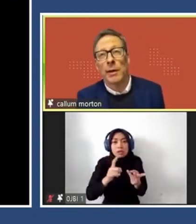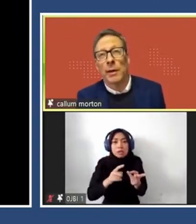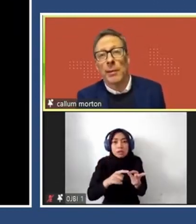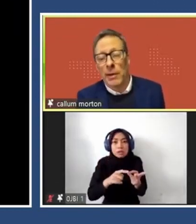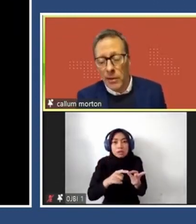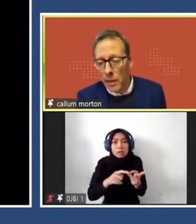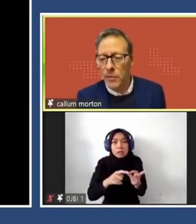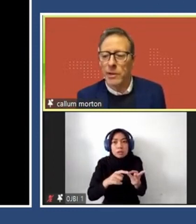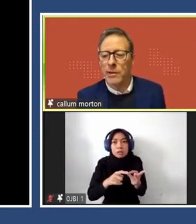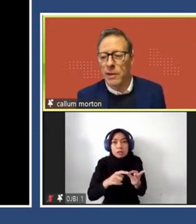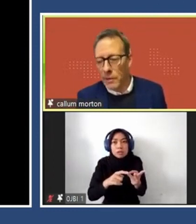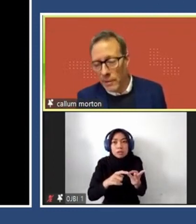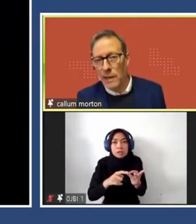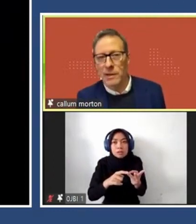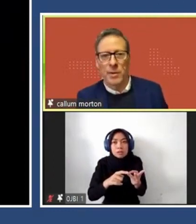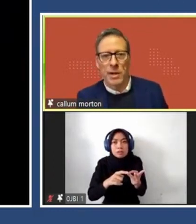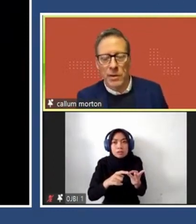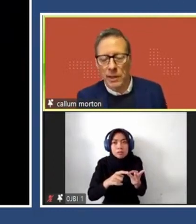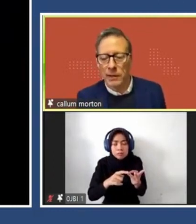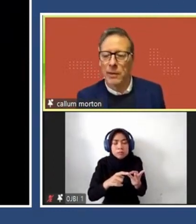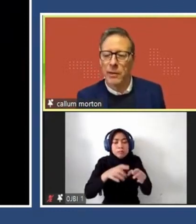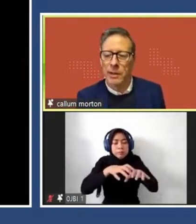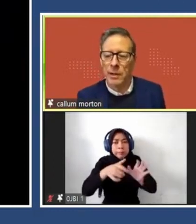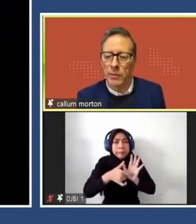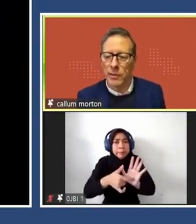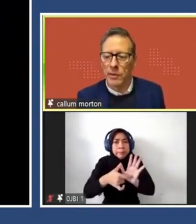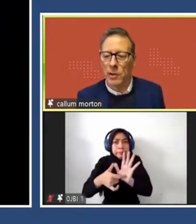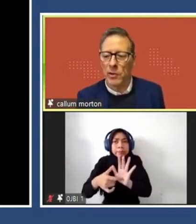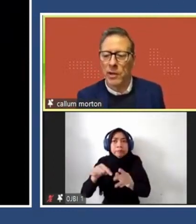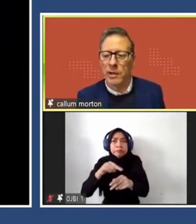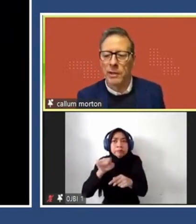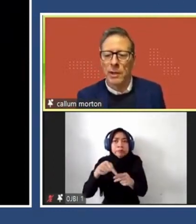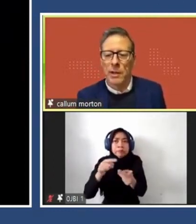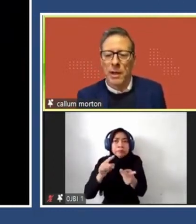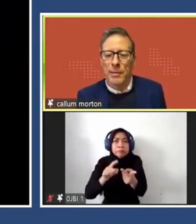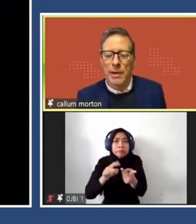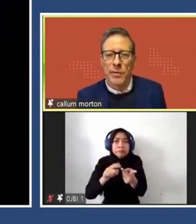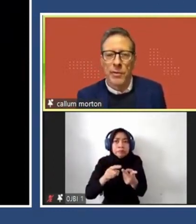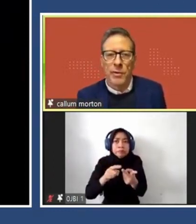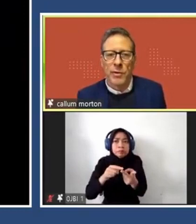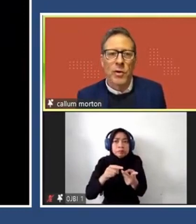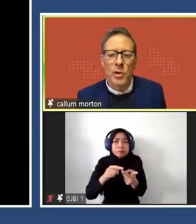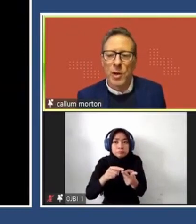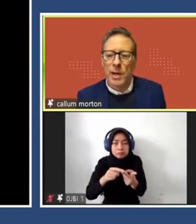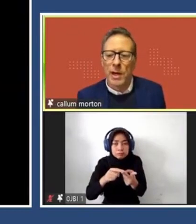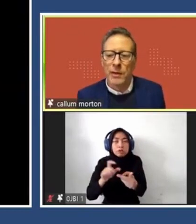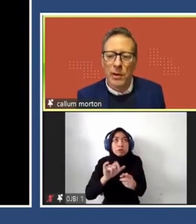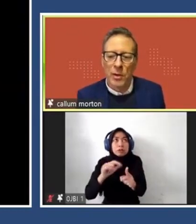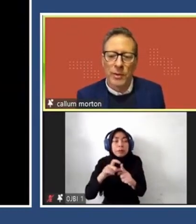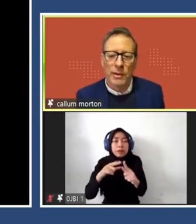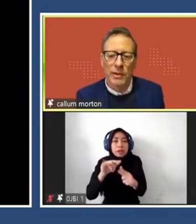who is a big science organisation that started at Monash and now sort of sits alongside it. They researched